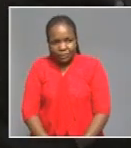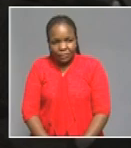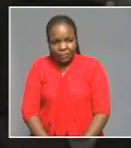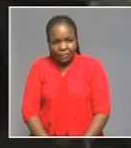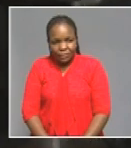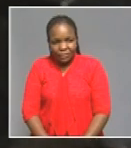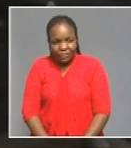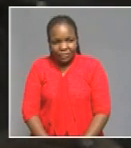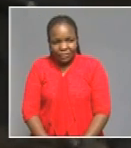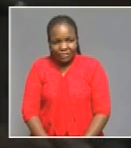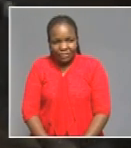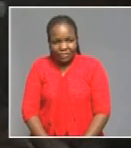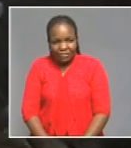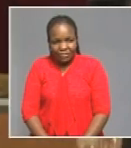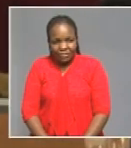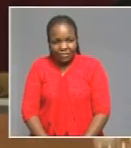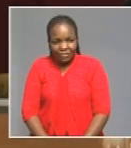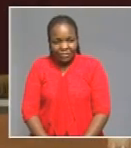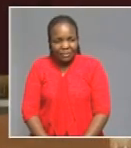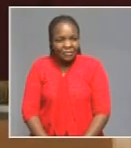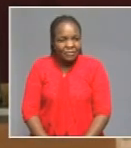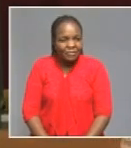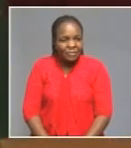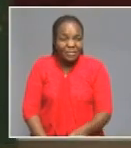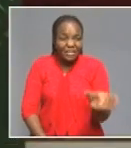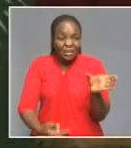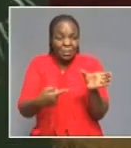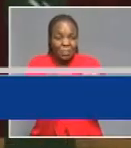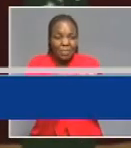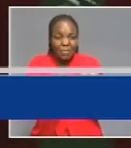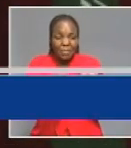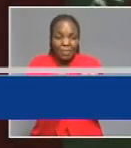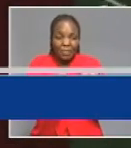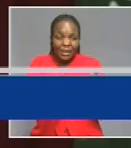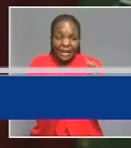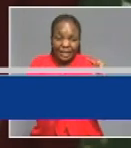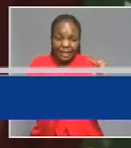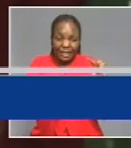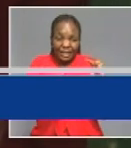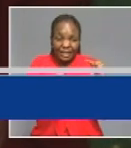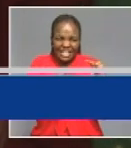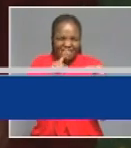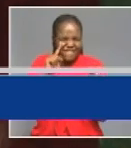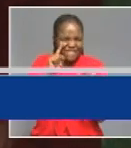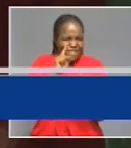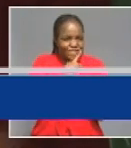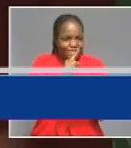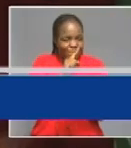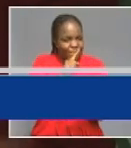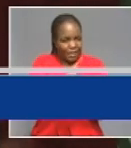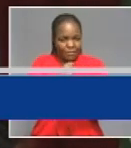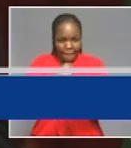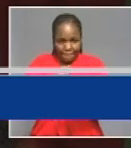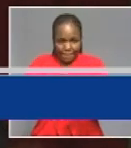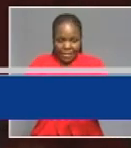You don't know what I am longing. This is the first one that I'm taking myself.